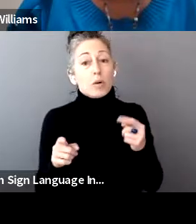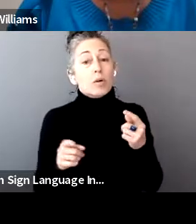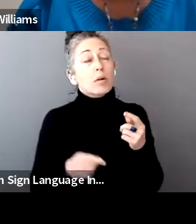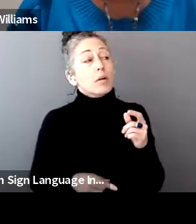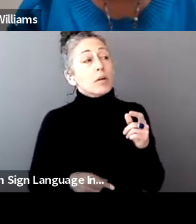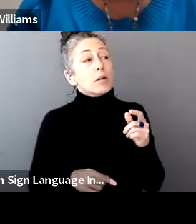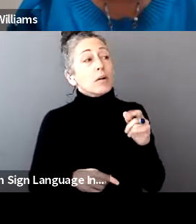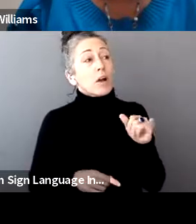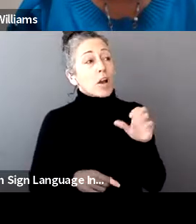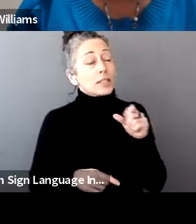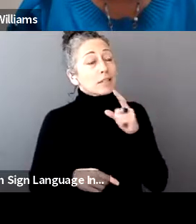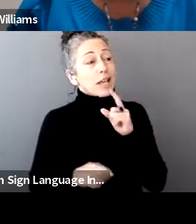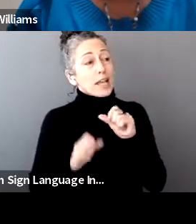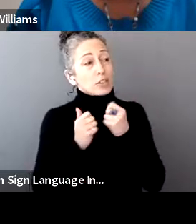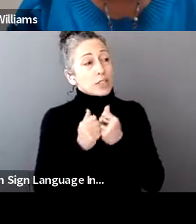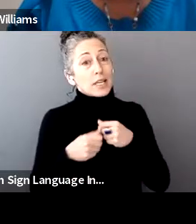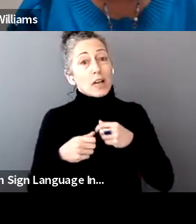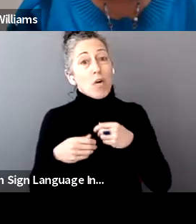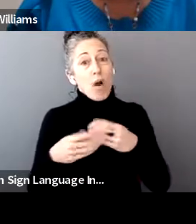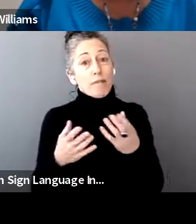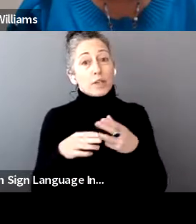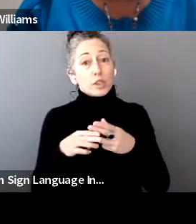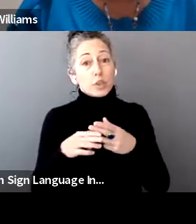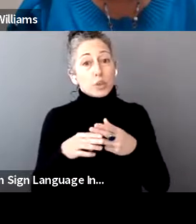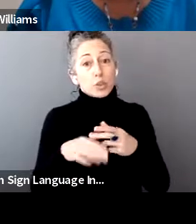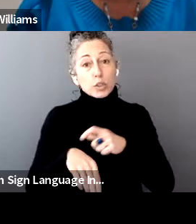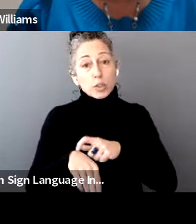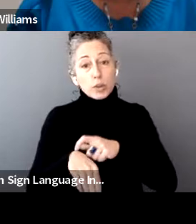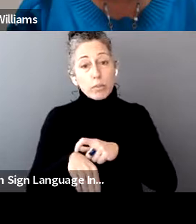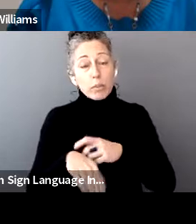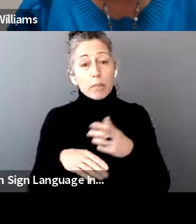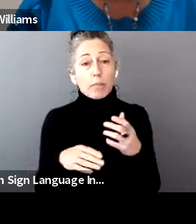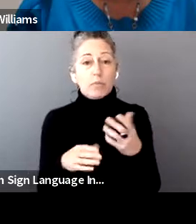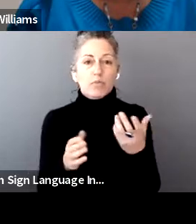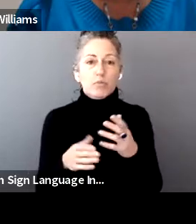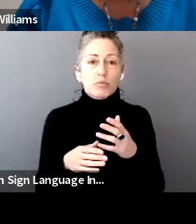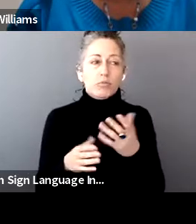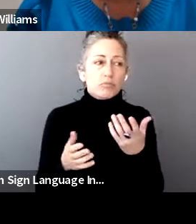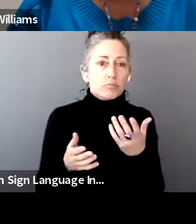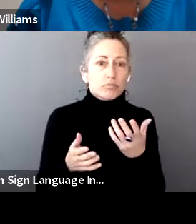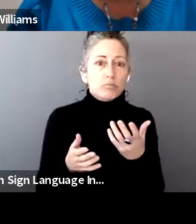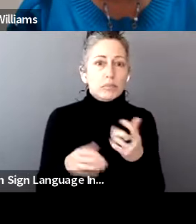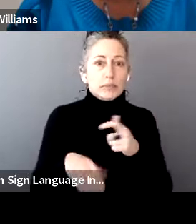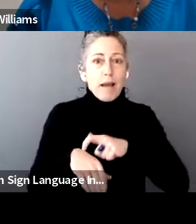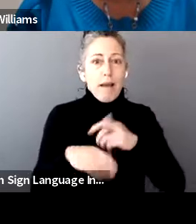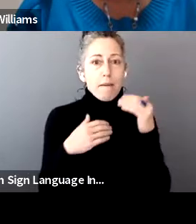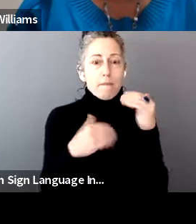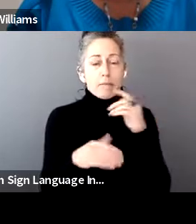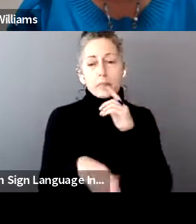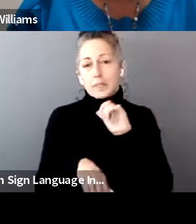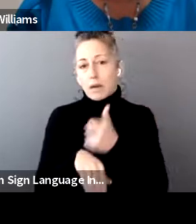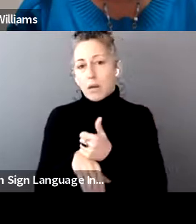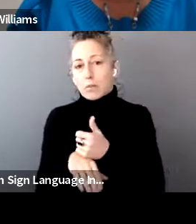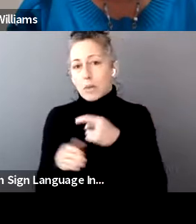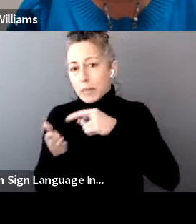short-term relief, like an extension of time to pay. You might be able to get set up on installment payments that you can